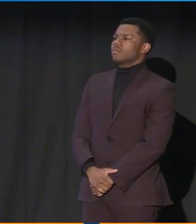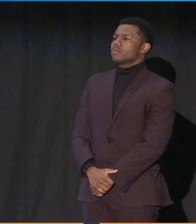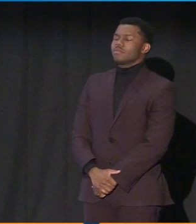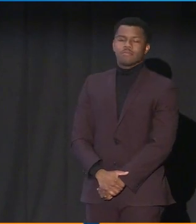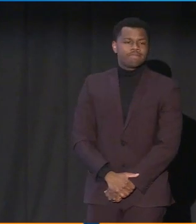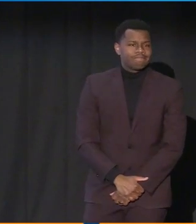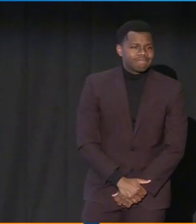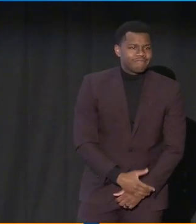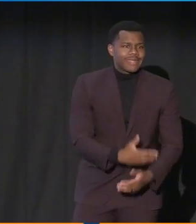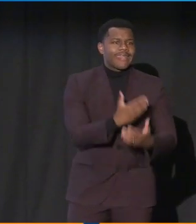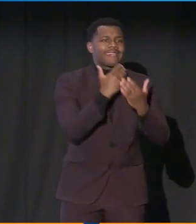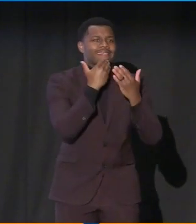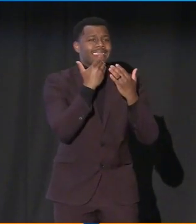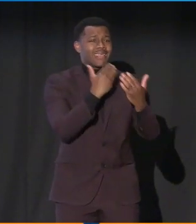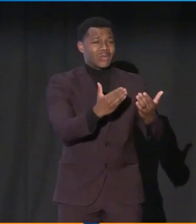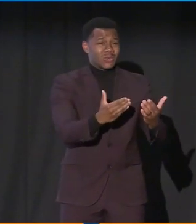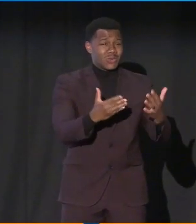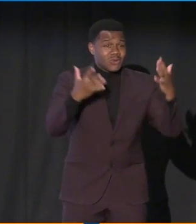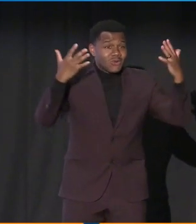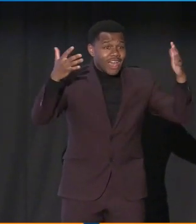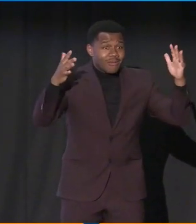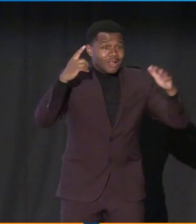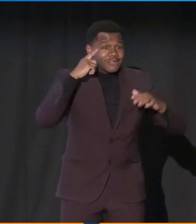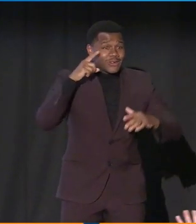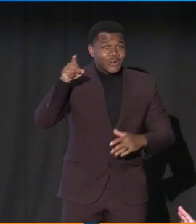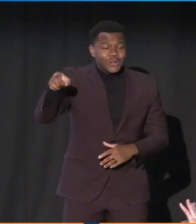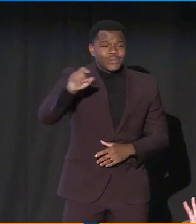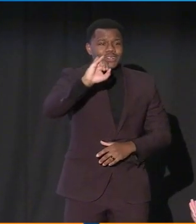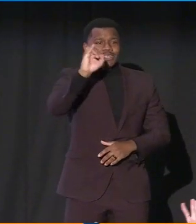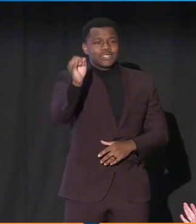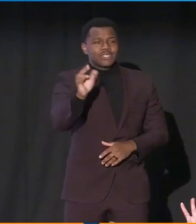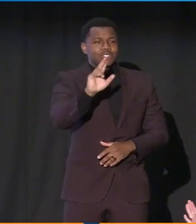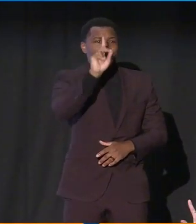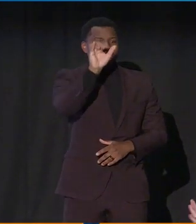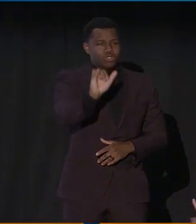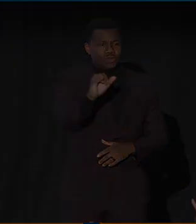Thank you. How about a round of applause for Judy Heumann? Yay!